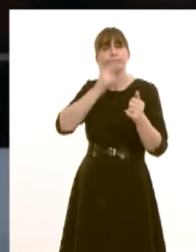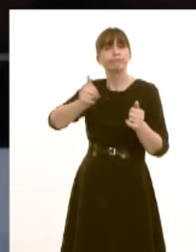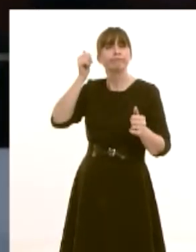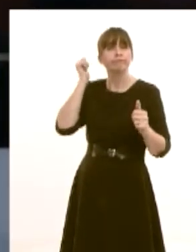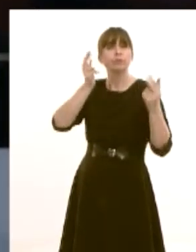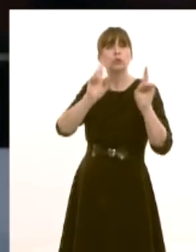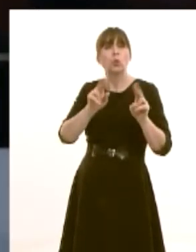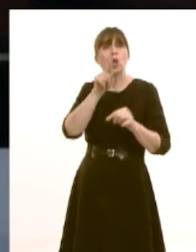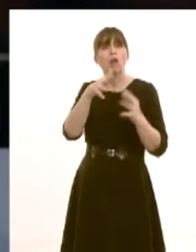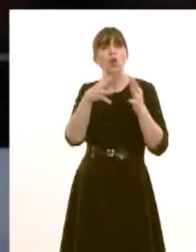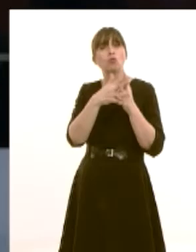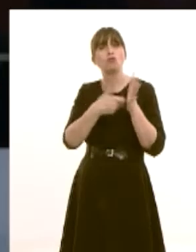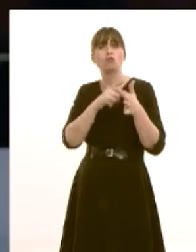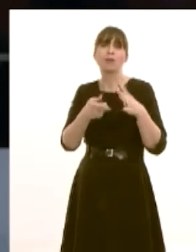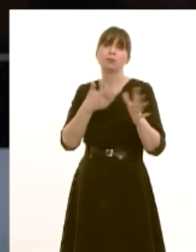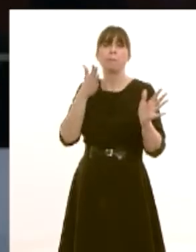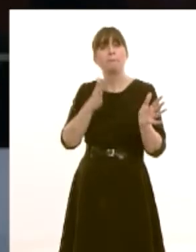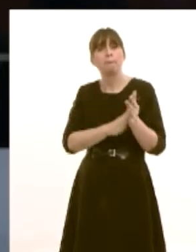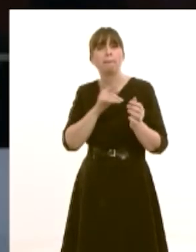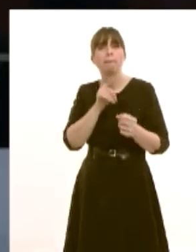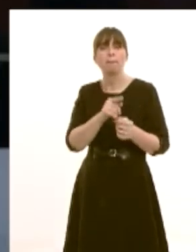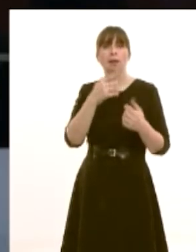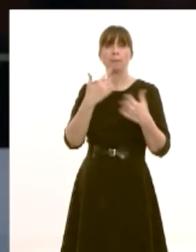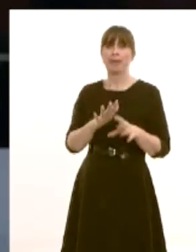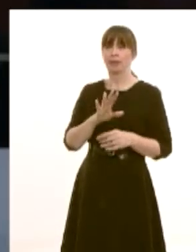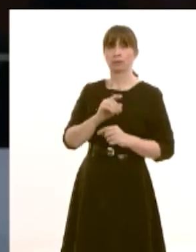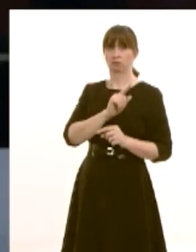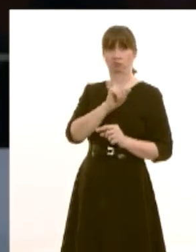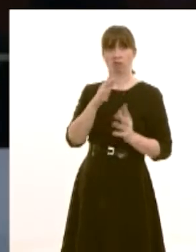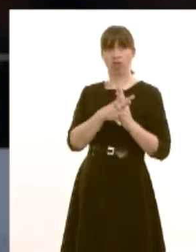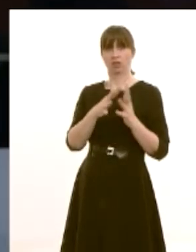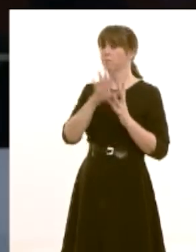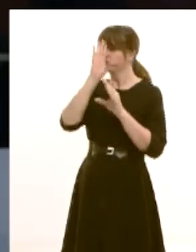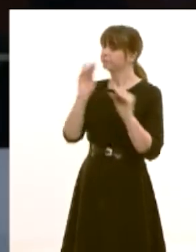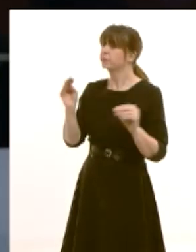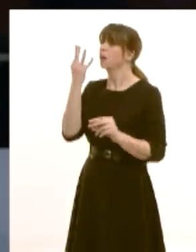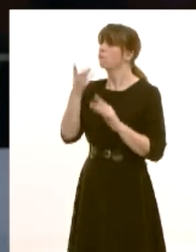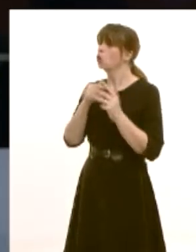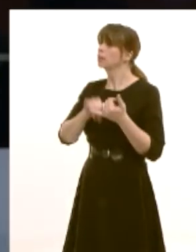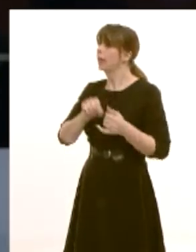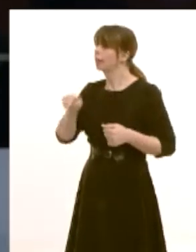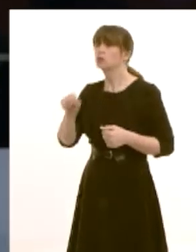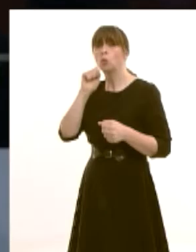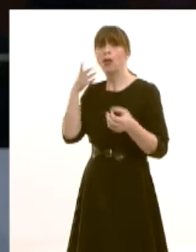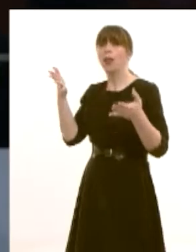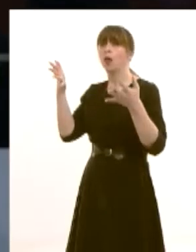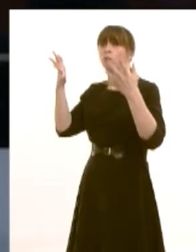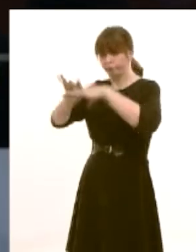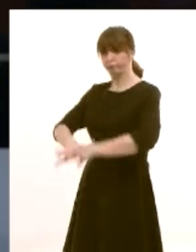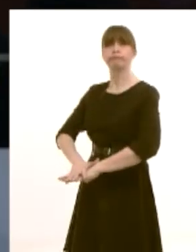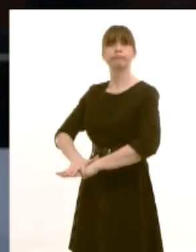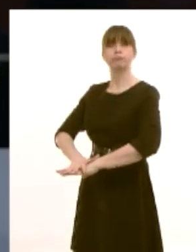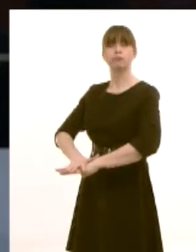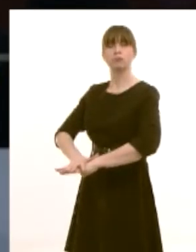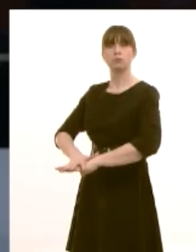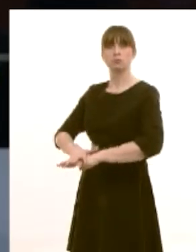in giving notice of four days have said that they want to demolish the building contrary to the aspirations